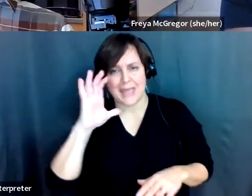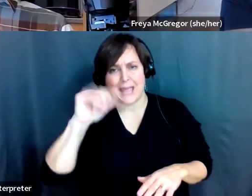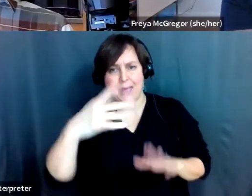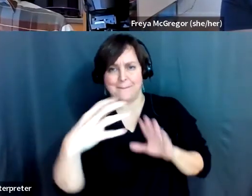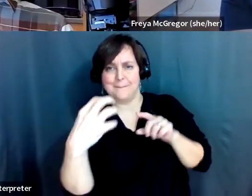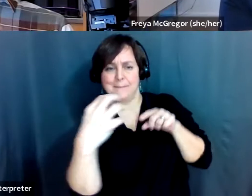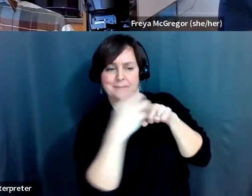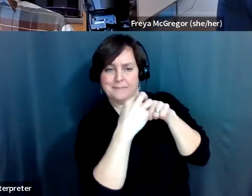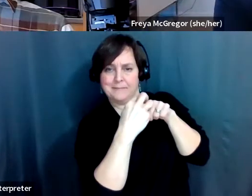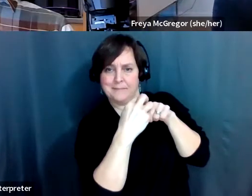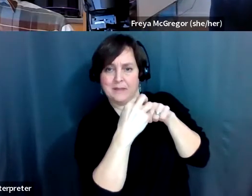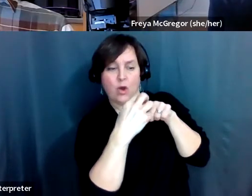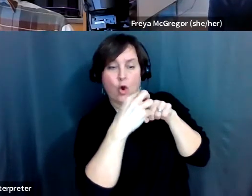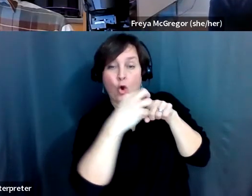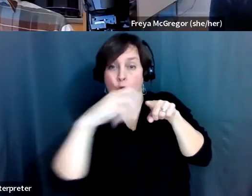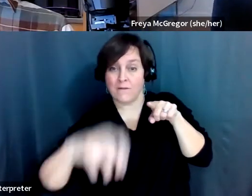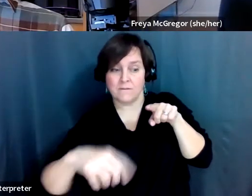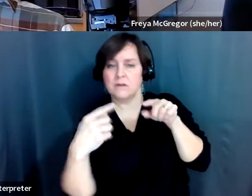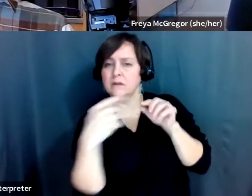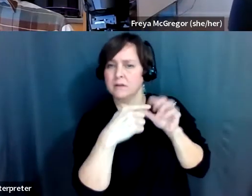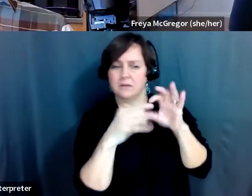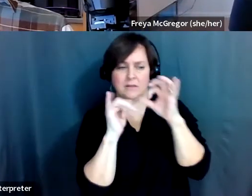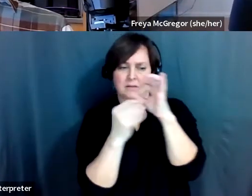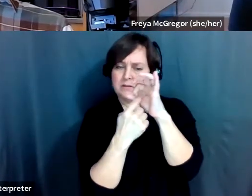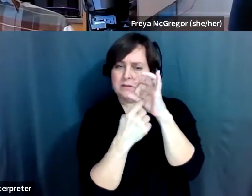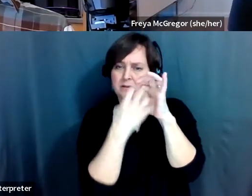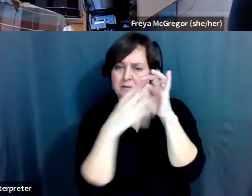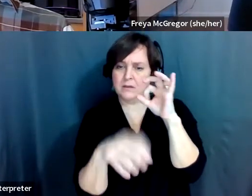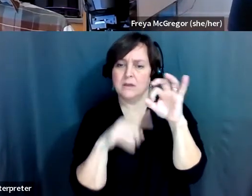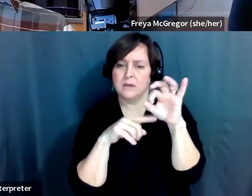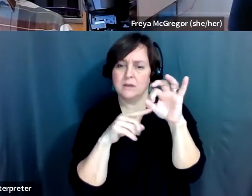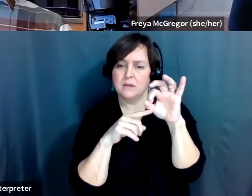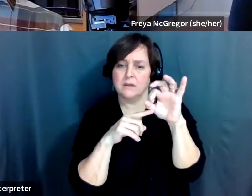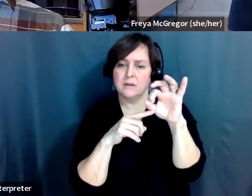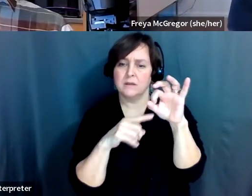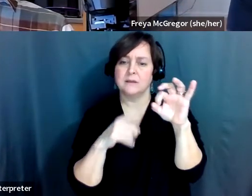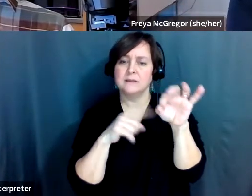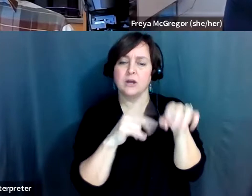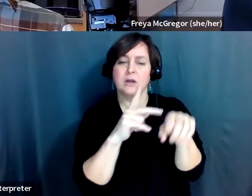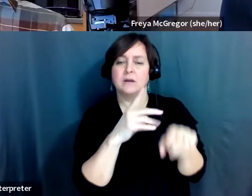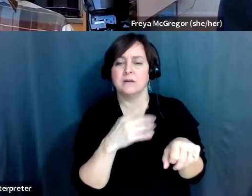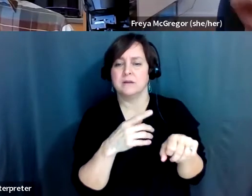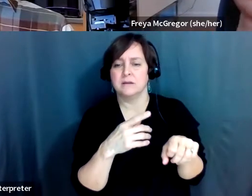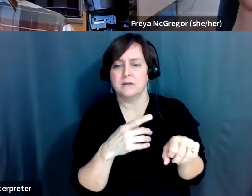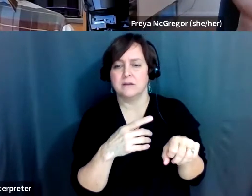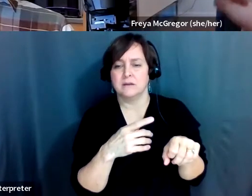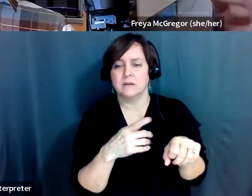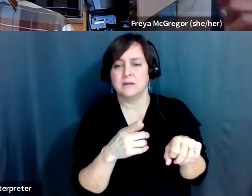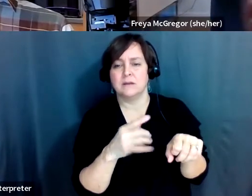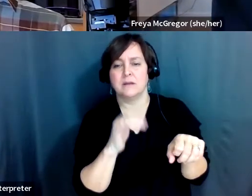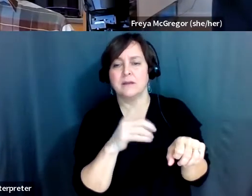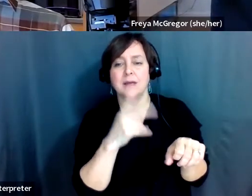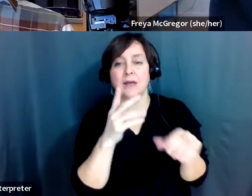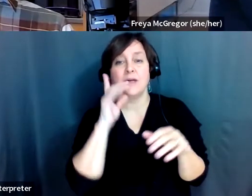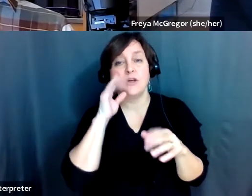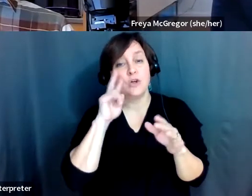Right. So, that, that, that, these are COA binoculars that, that says COA on them and you wouldn't know what's underneath or even if there is